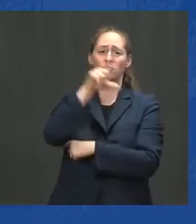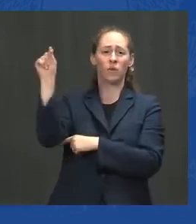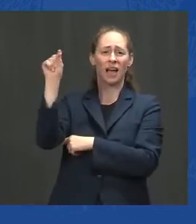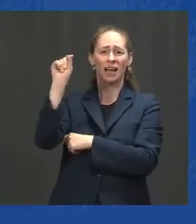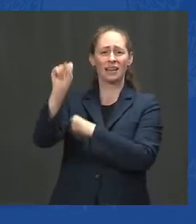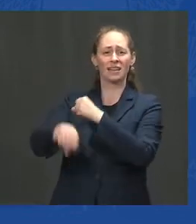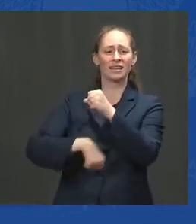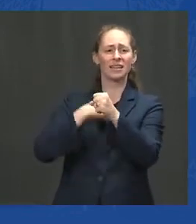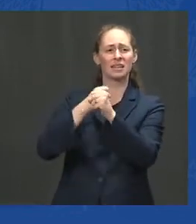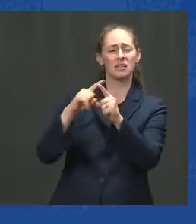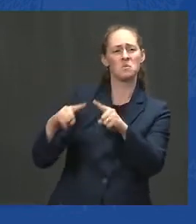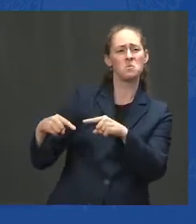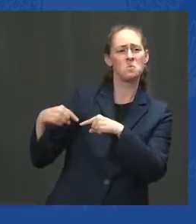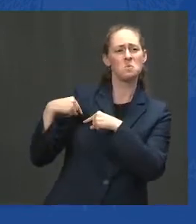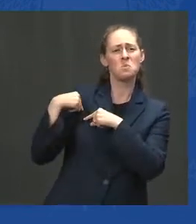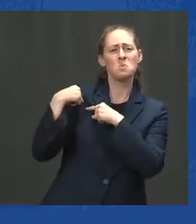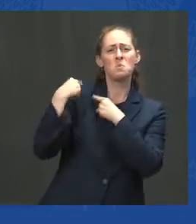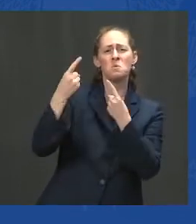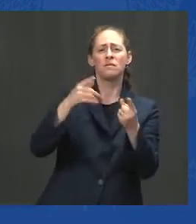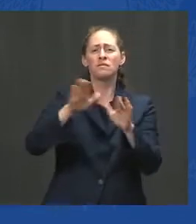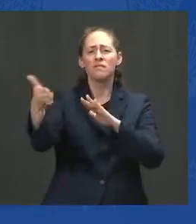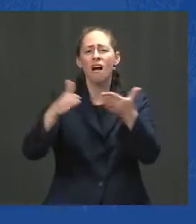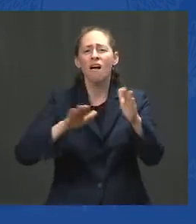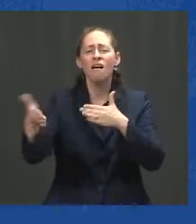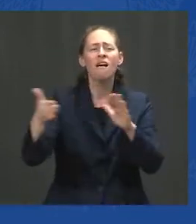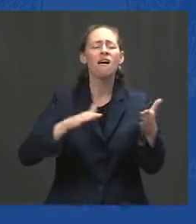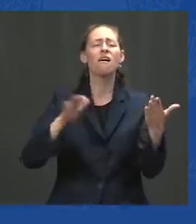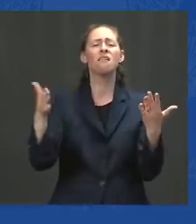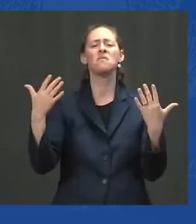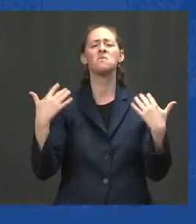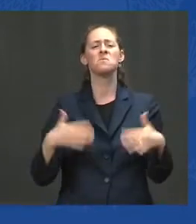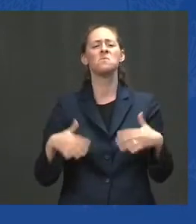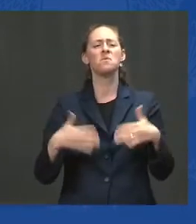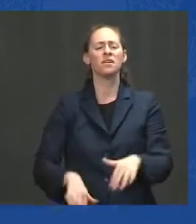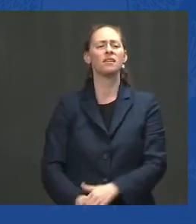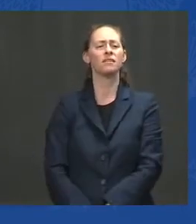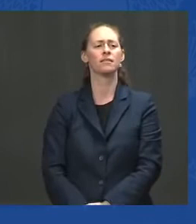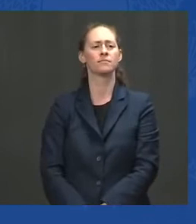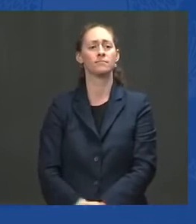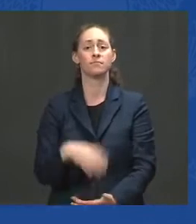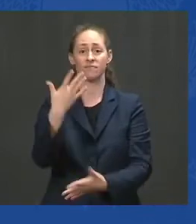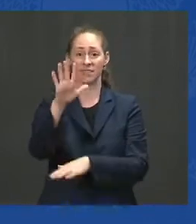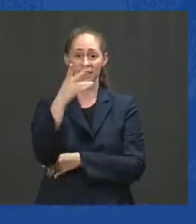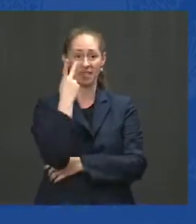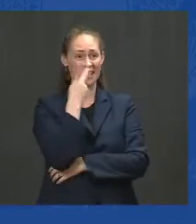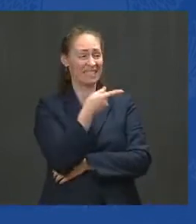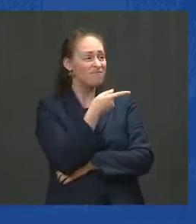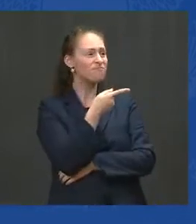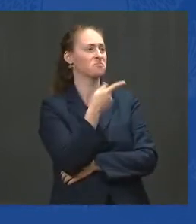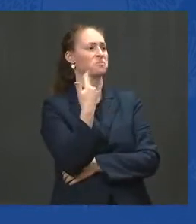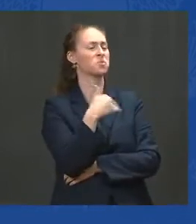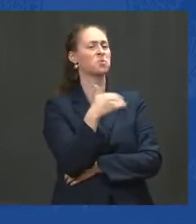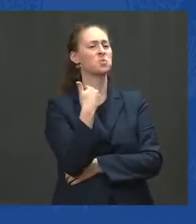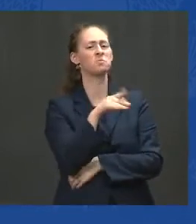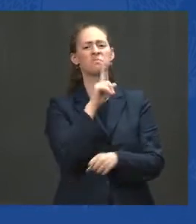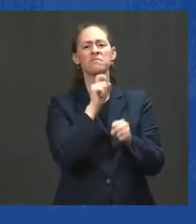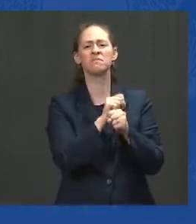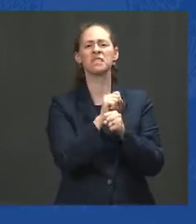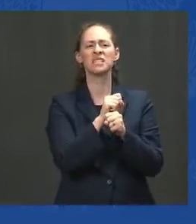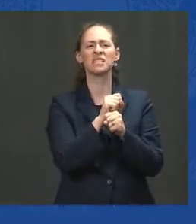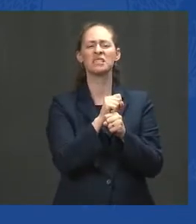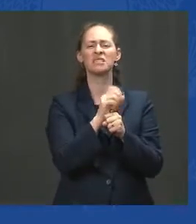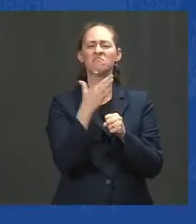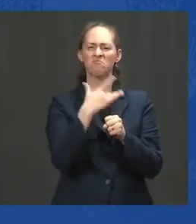The events we're seeing now are sadly proof that no amount of military force would ever